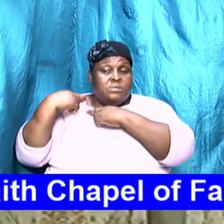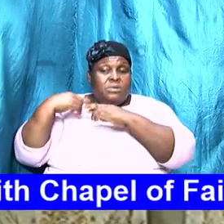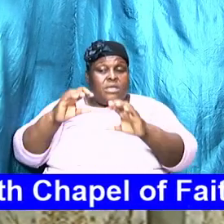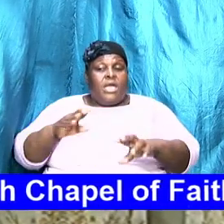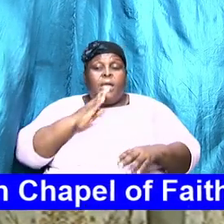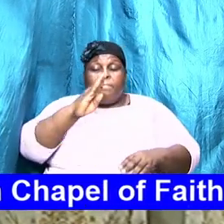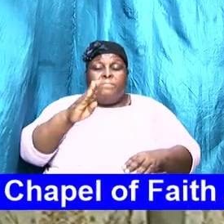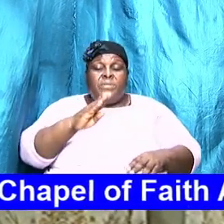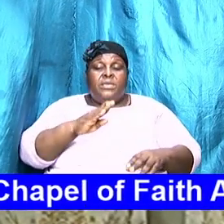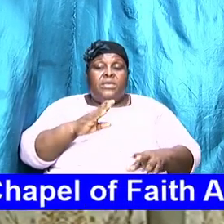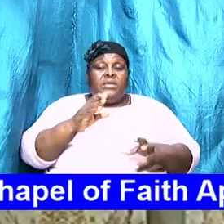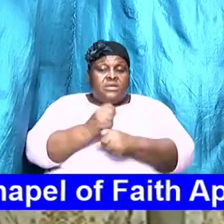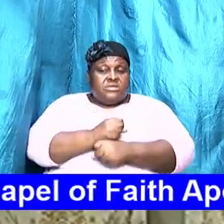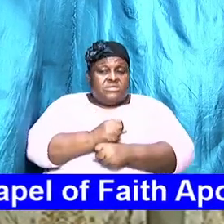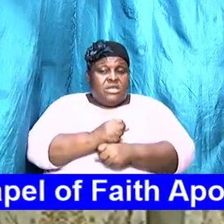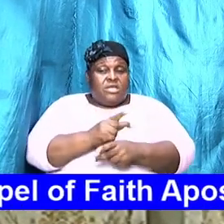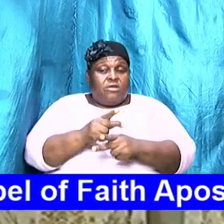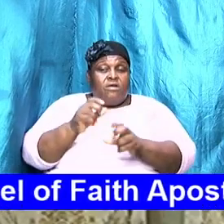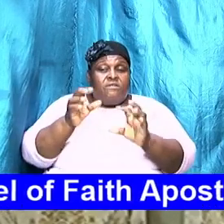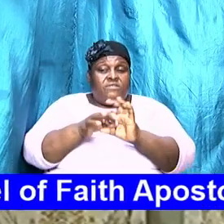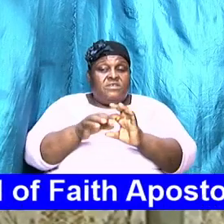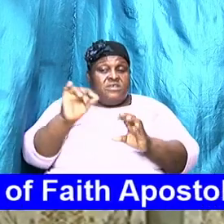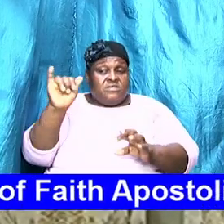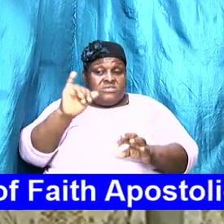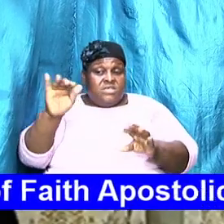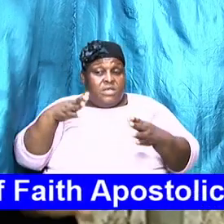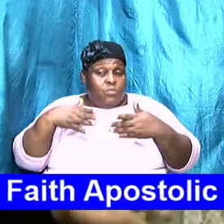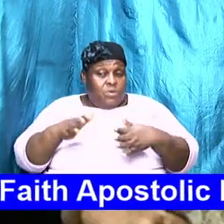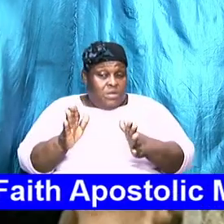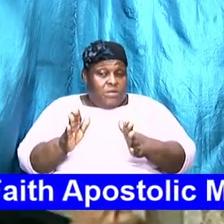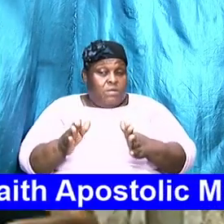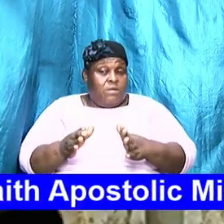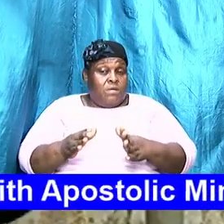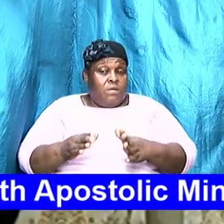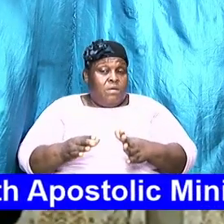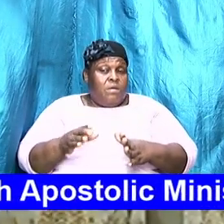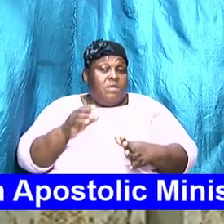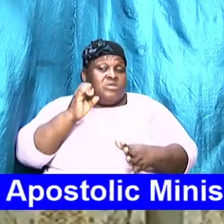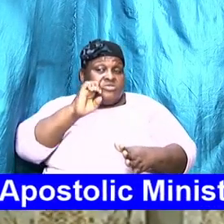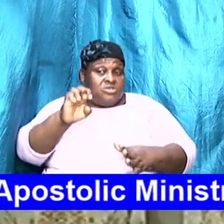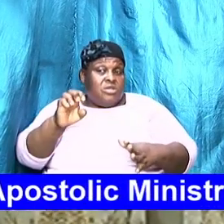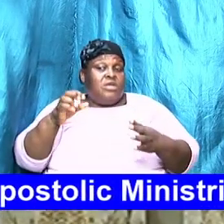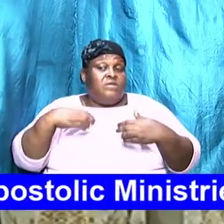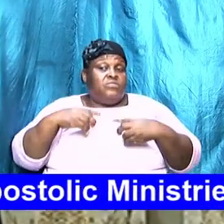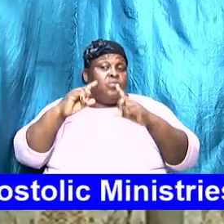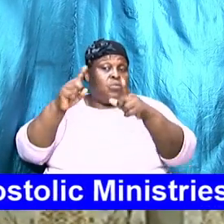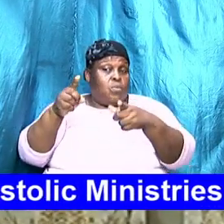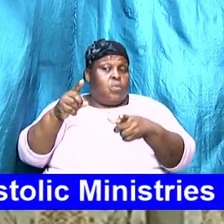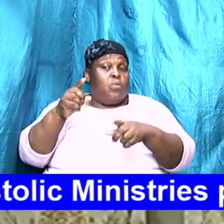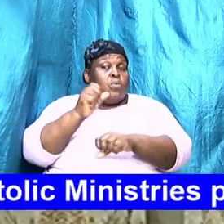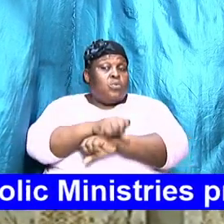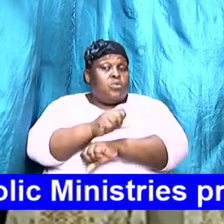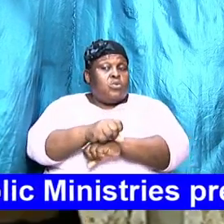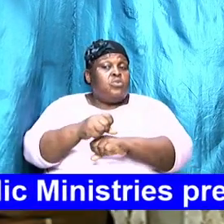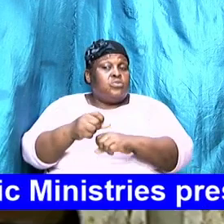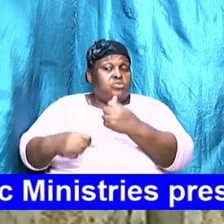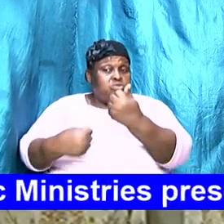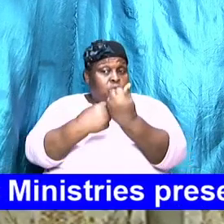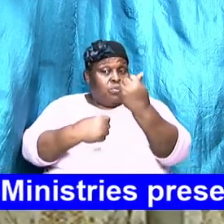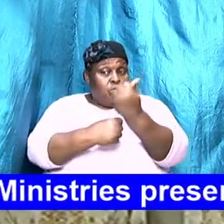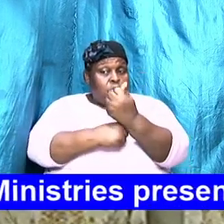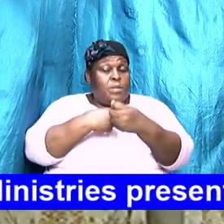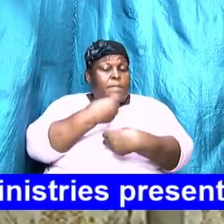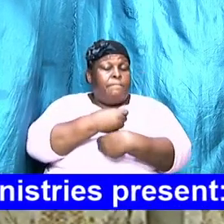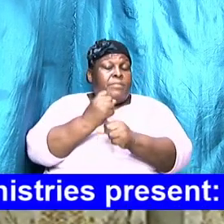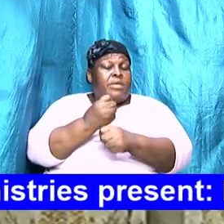the new society it is the same way that she having gone out in this way to support and to make it